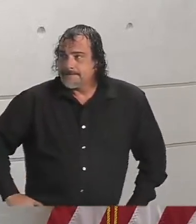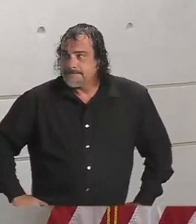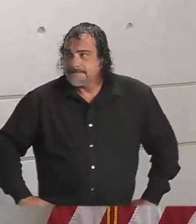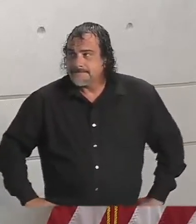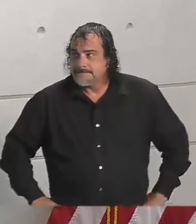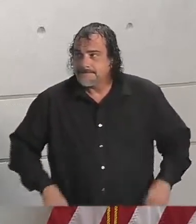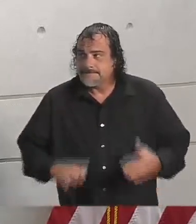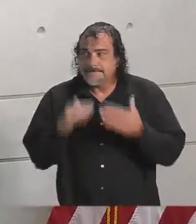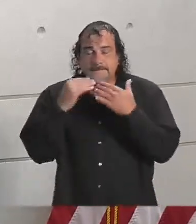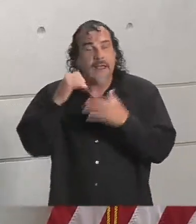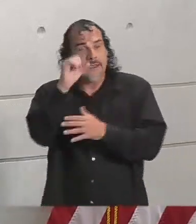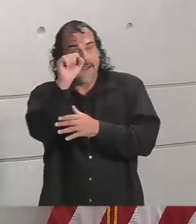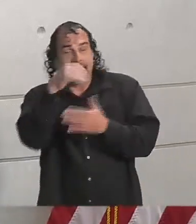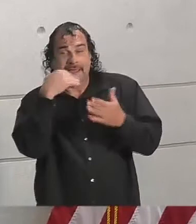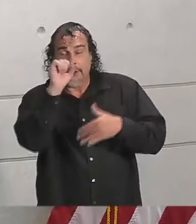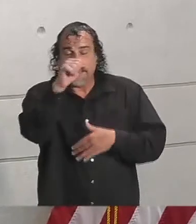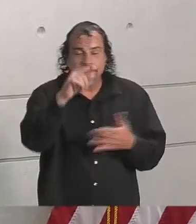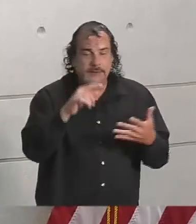Thank you. Thank